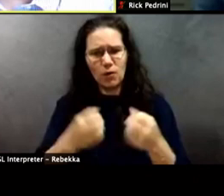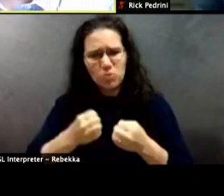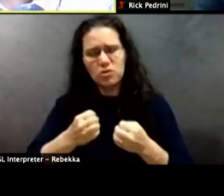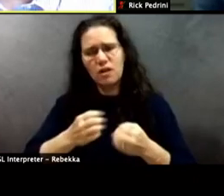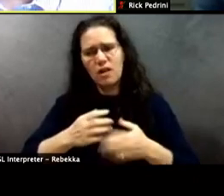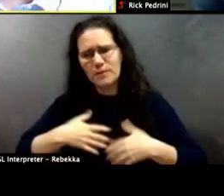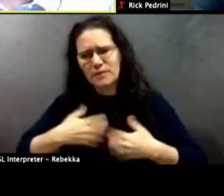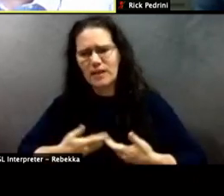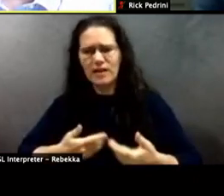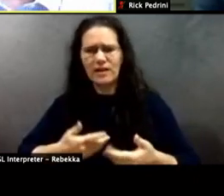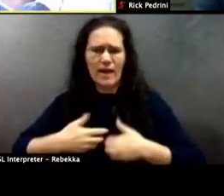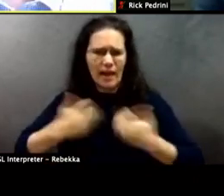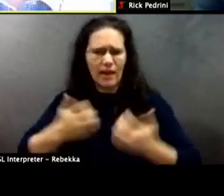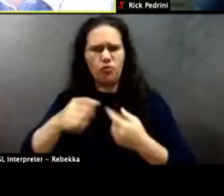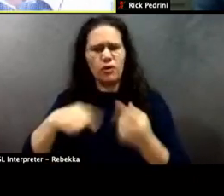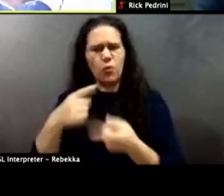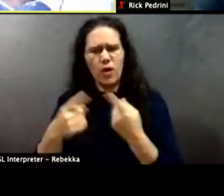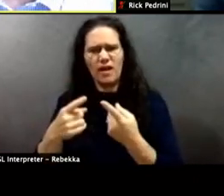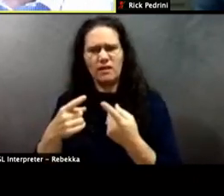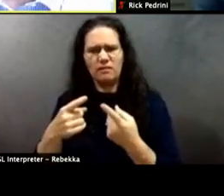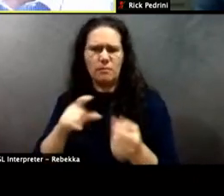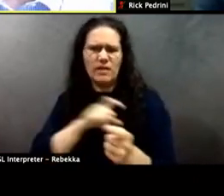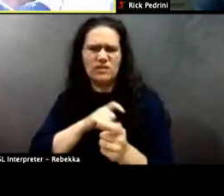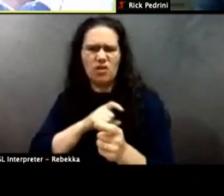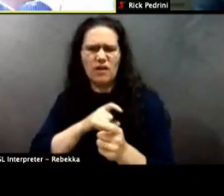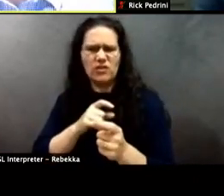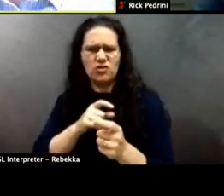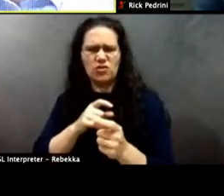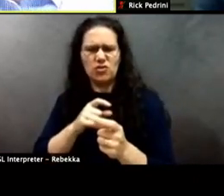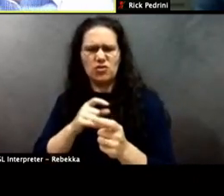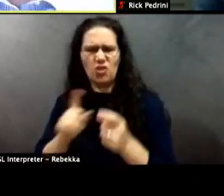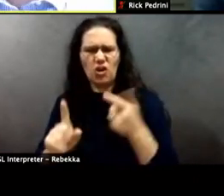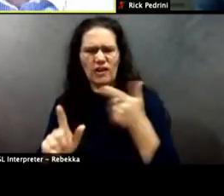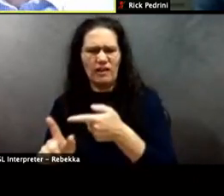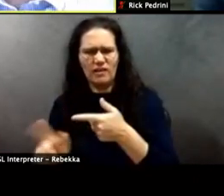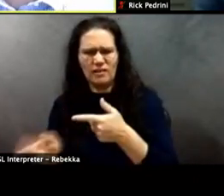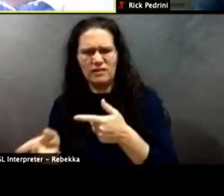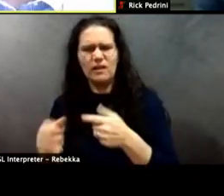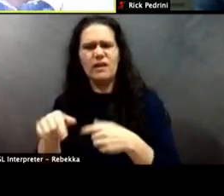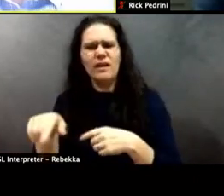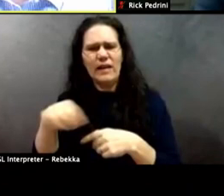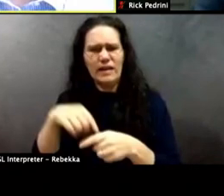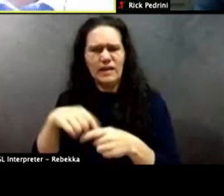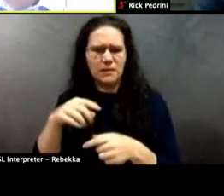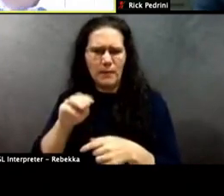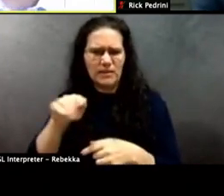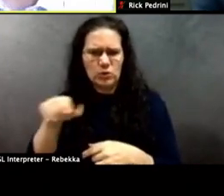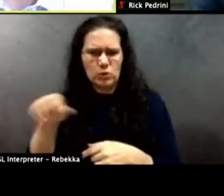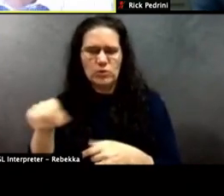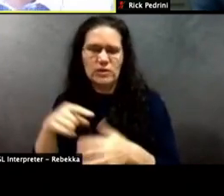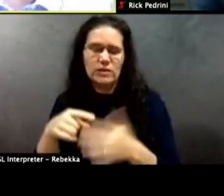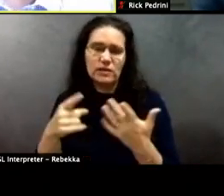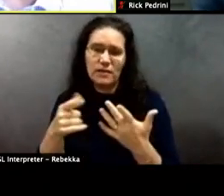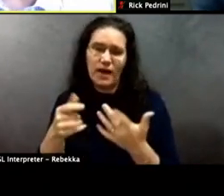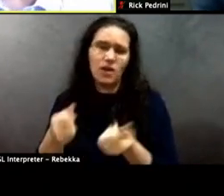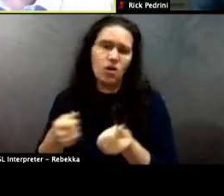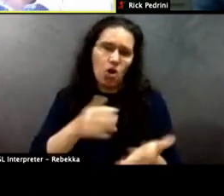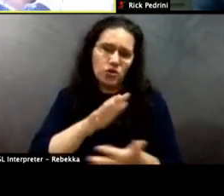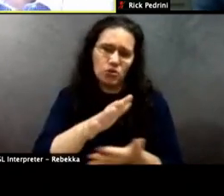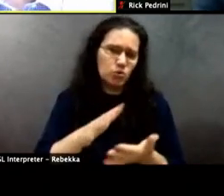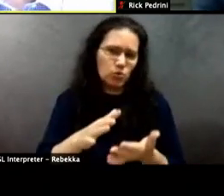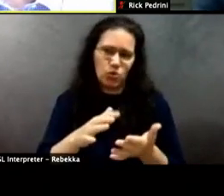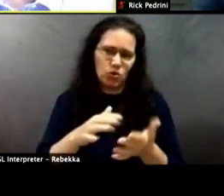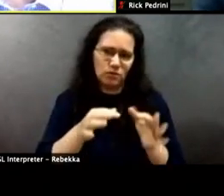at the deaths of law enforcement in Massachusetts, which, you know, may have prompted those essays or not. Um,